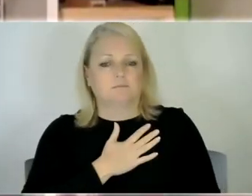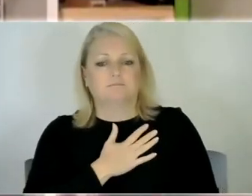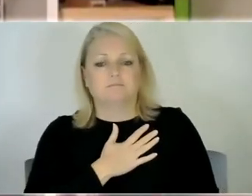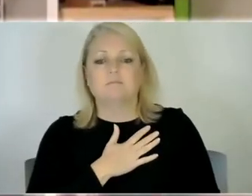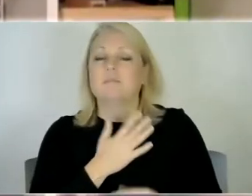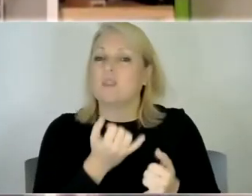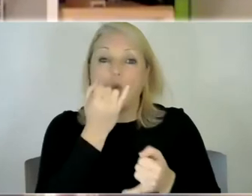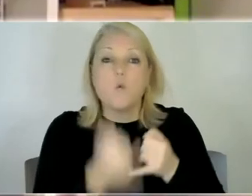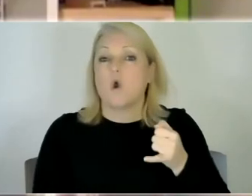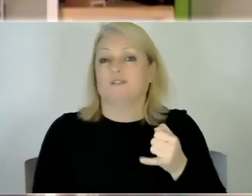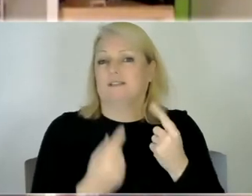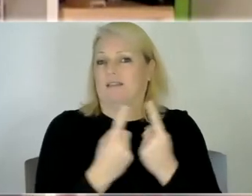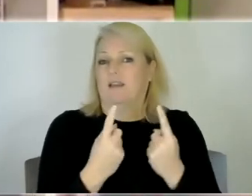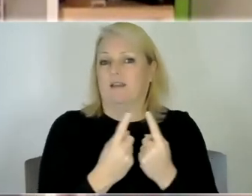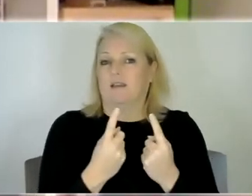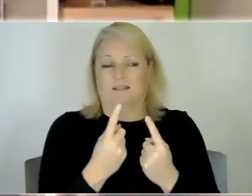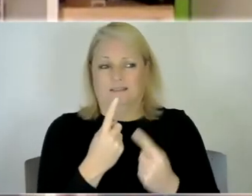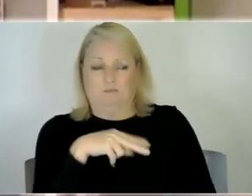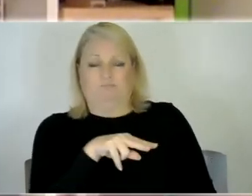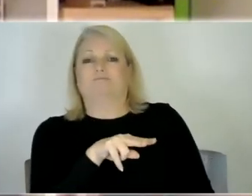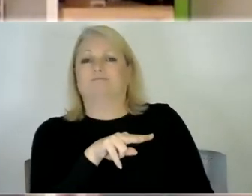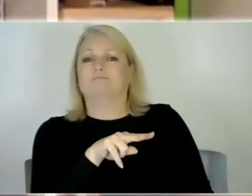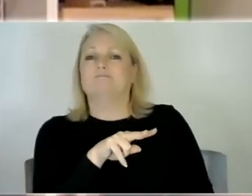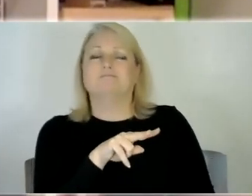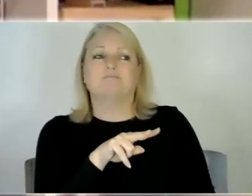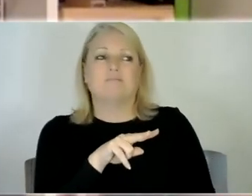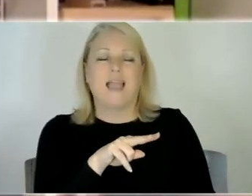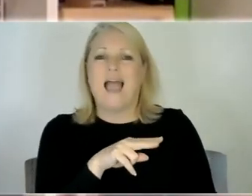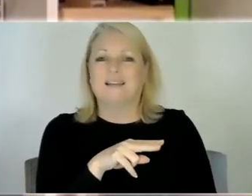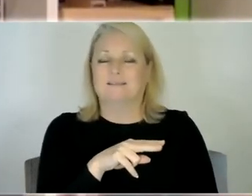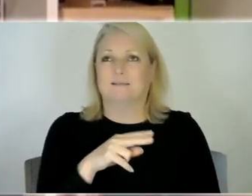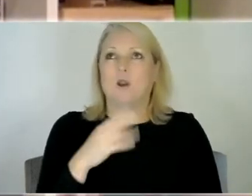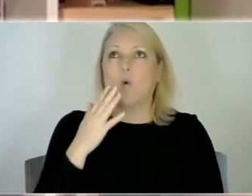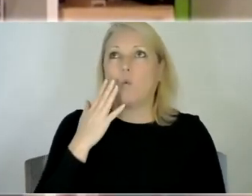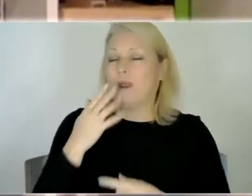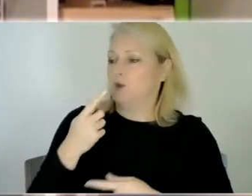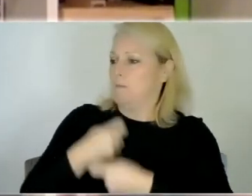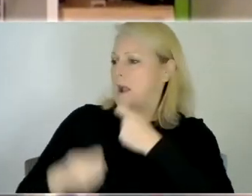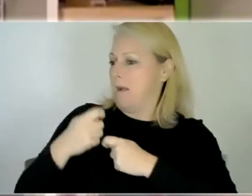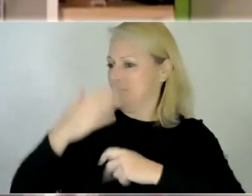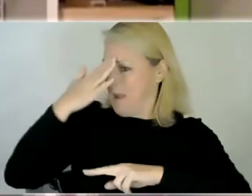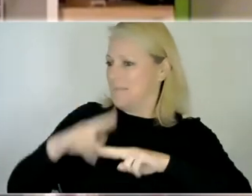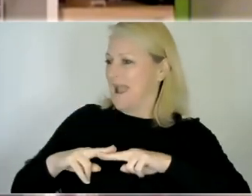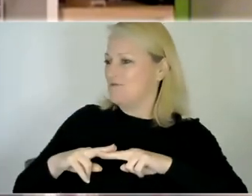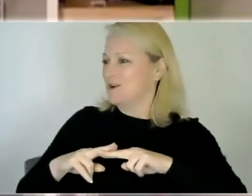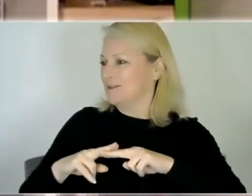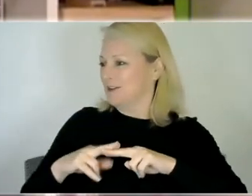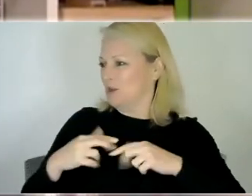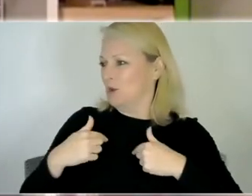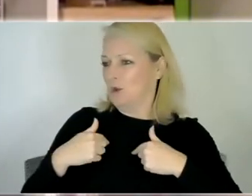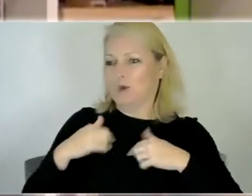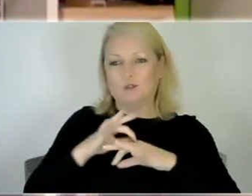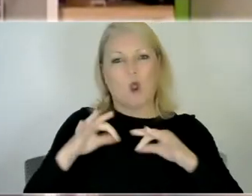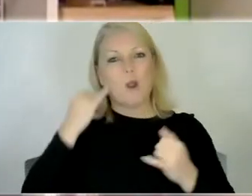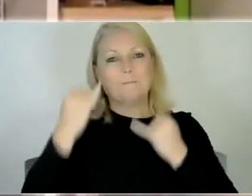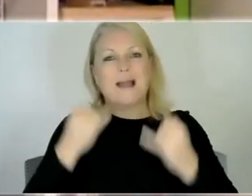worst thing imaginable and it's it's just not something you you know when you become a parent that you imagine you're you're gonna see or or you know that your